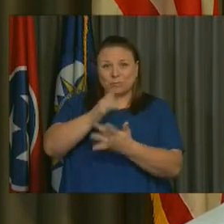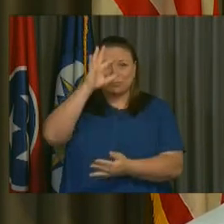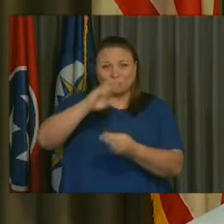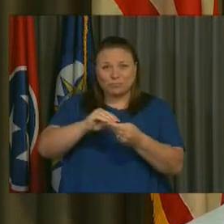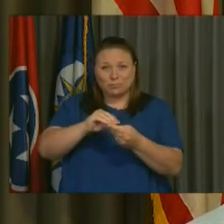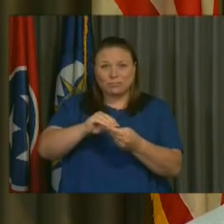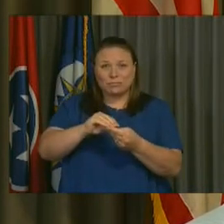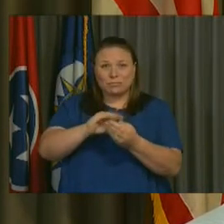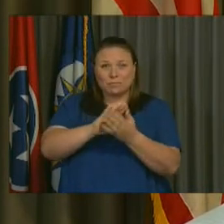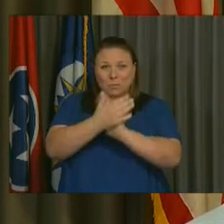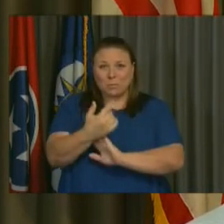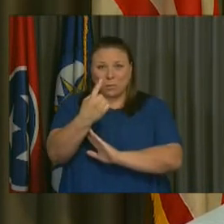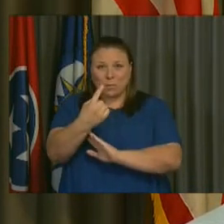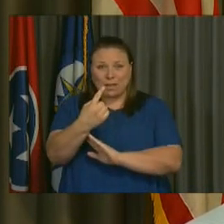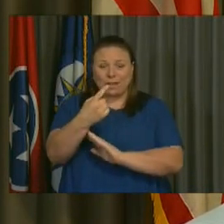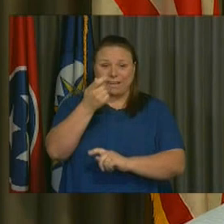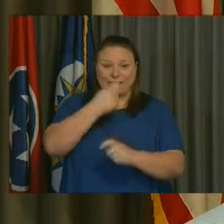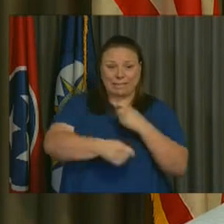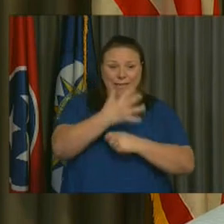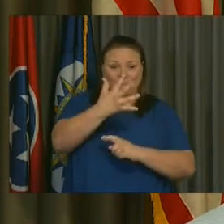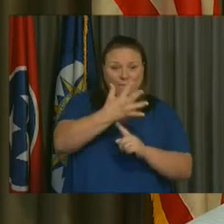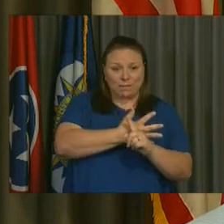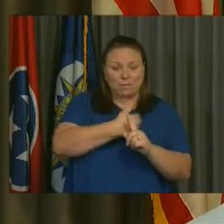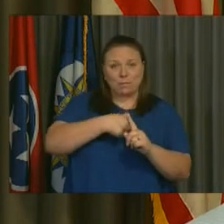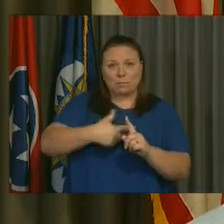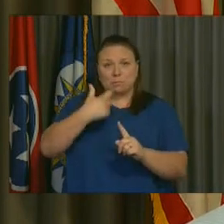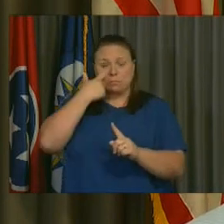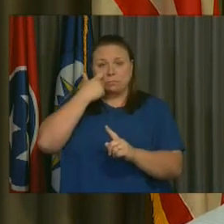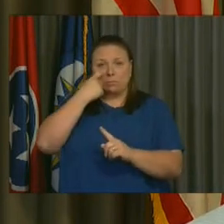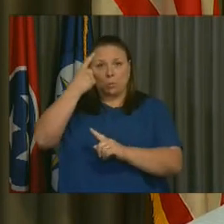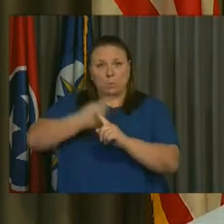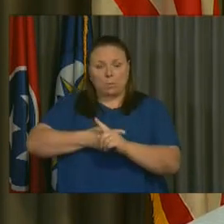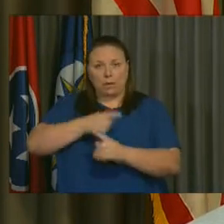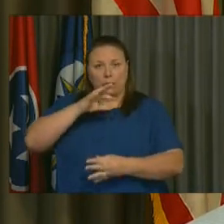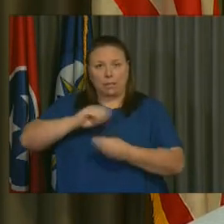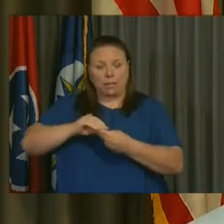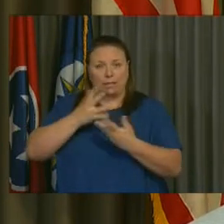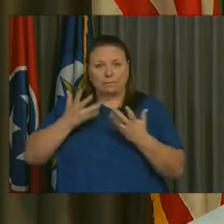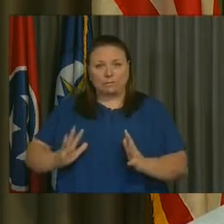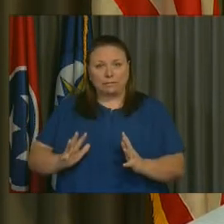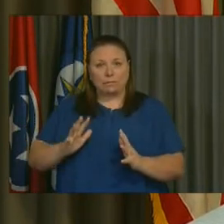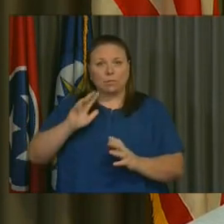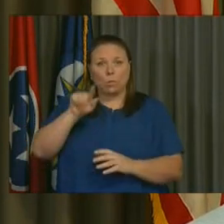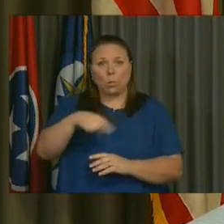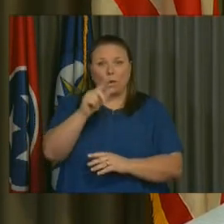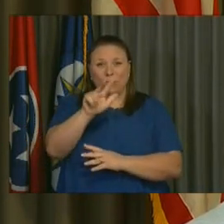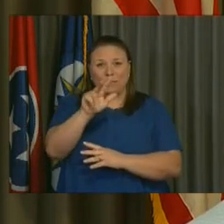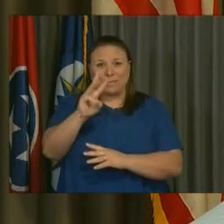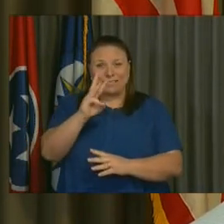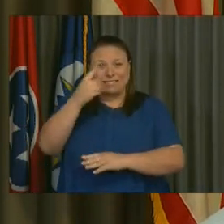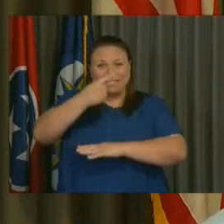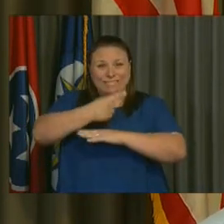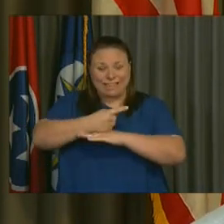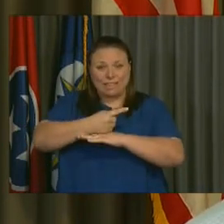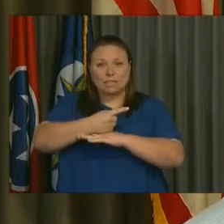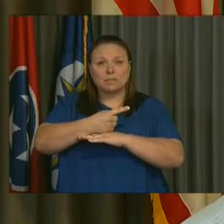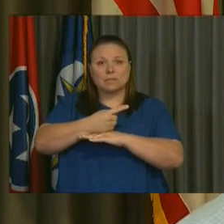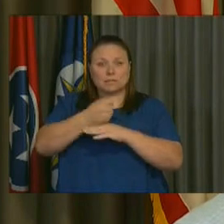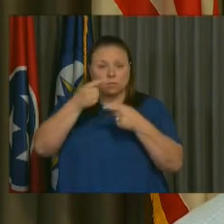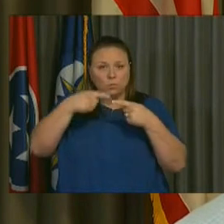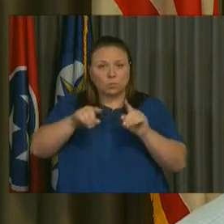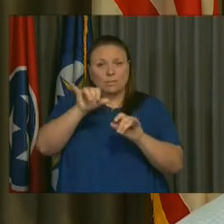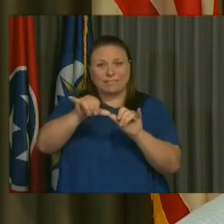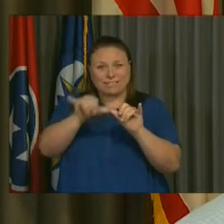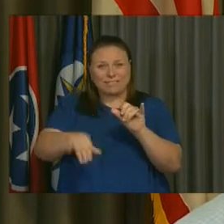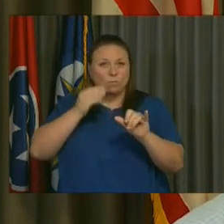and instead of five months to prepare, this has all been done in the last month. We are only 36 days into the safer-at-home order.